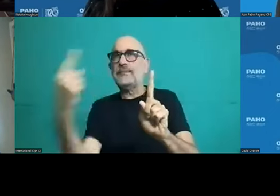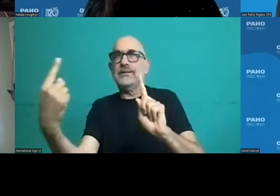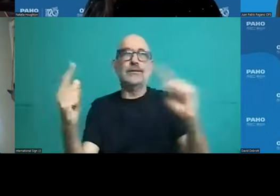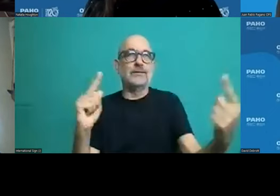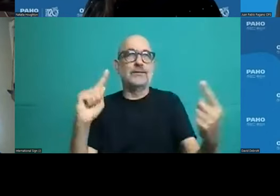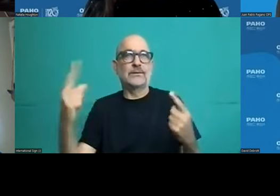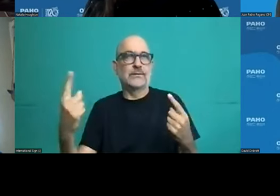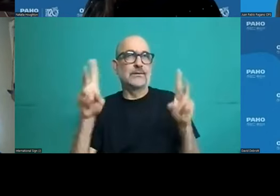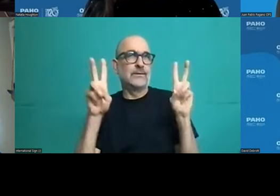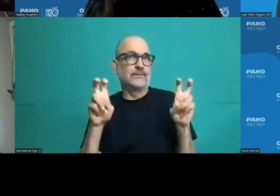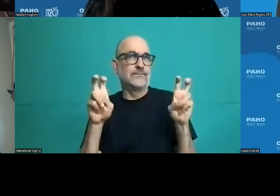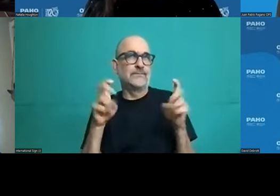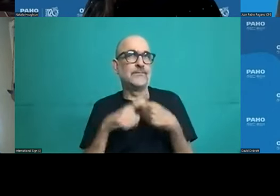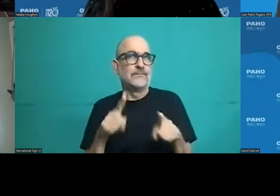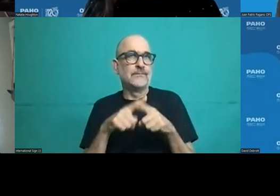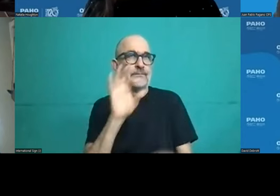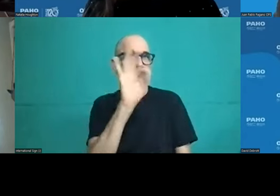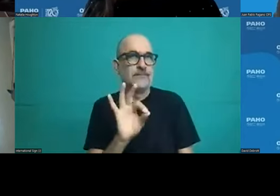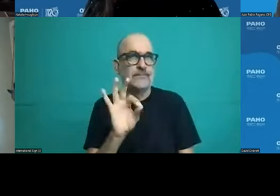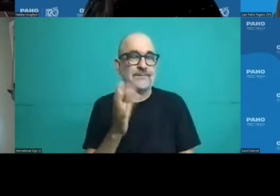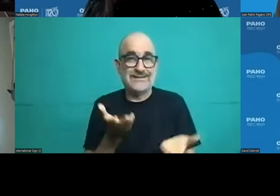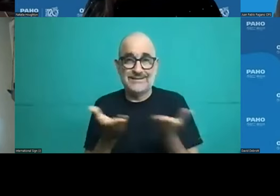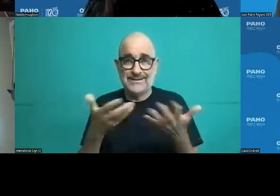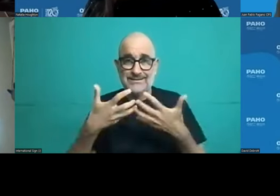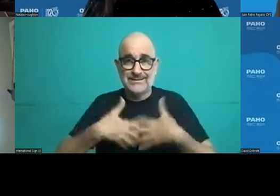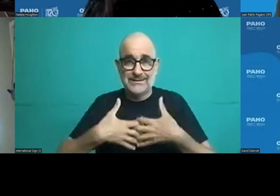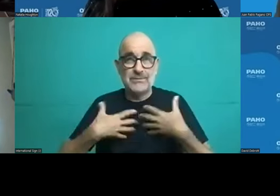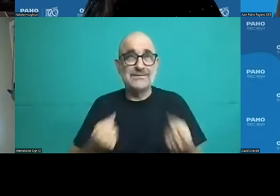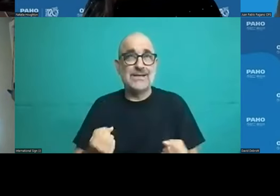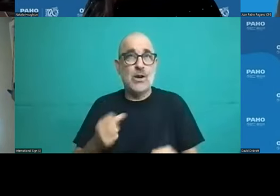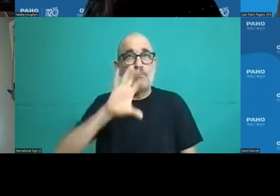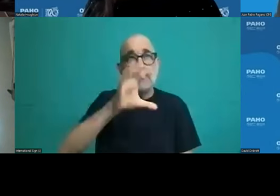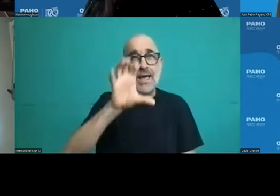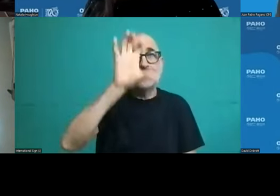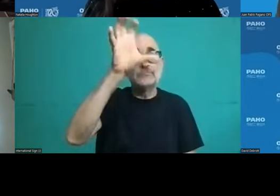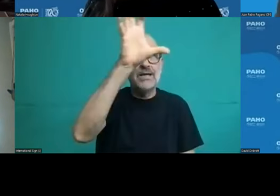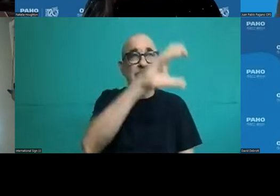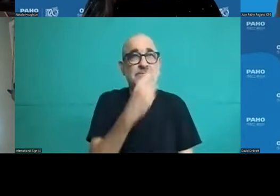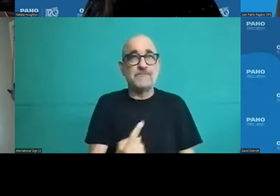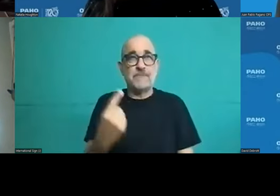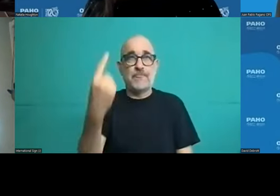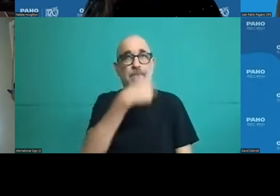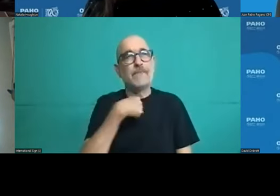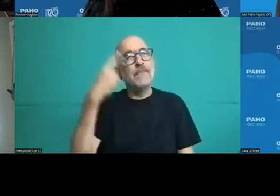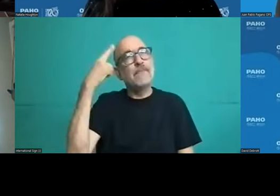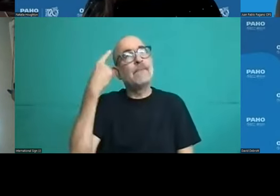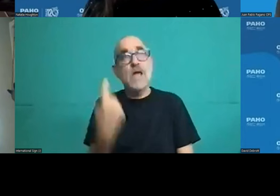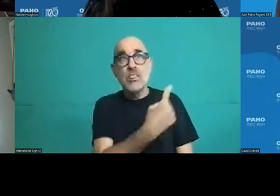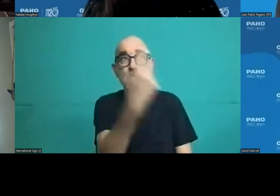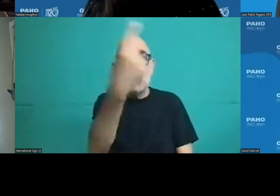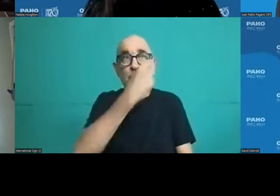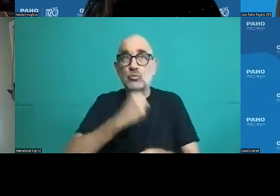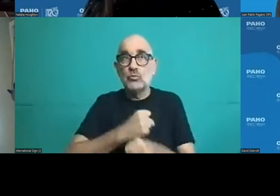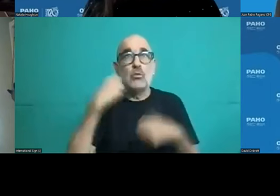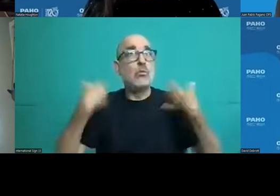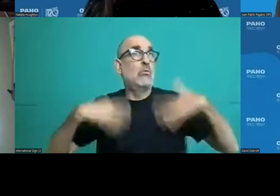great merits of your work is that you have provided a context for